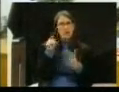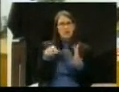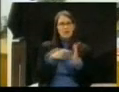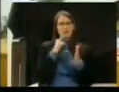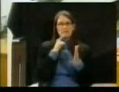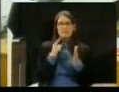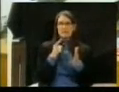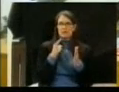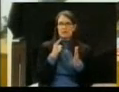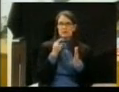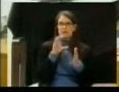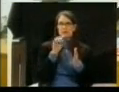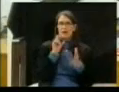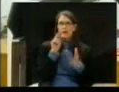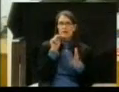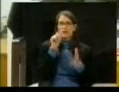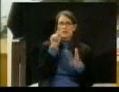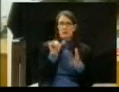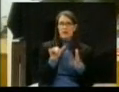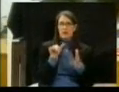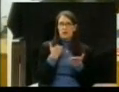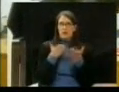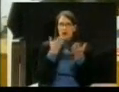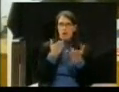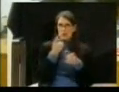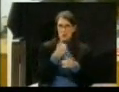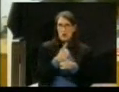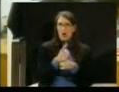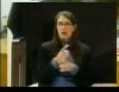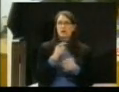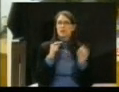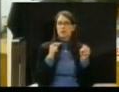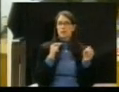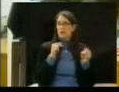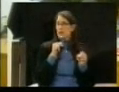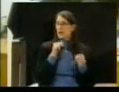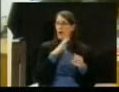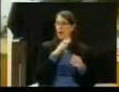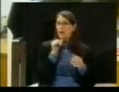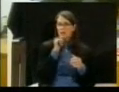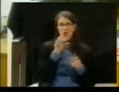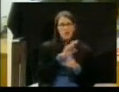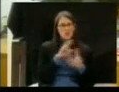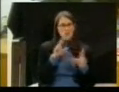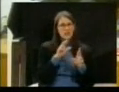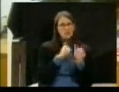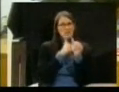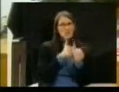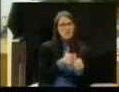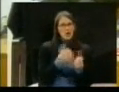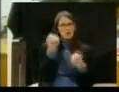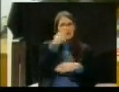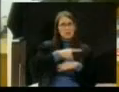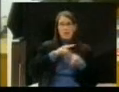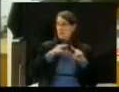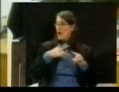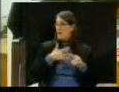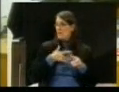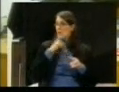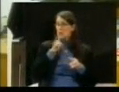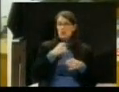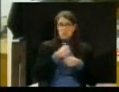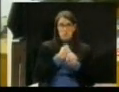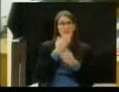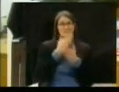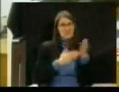I'm not necessarily ready to go with this today, but I think we should make some type of counteroffer. I don't know how we get to that. Maybe